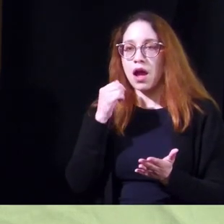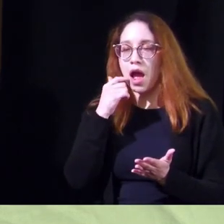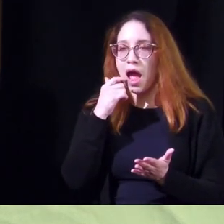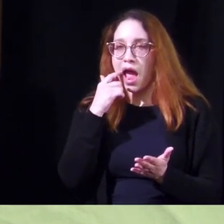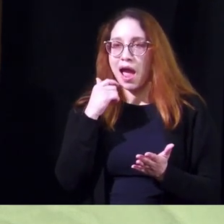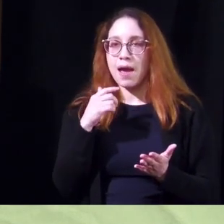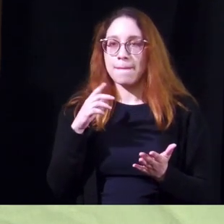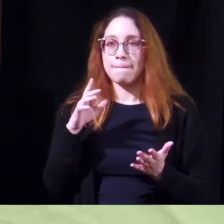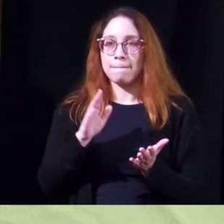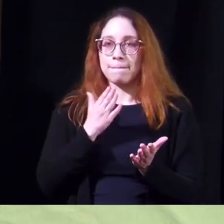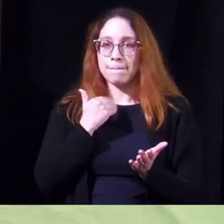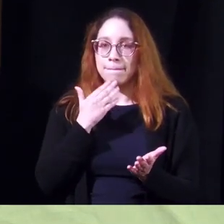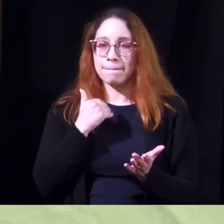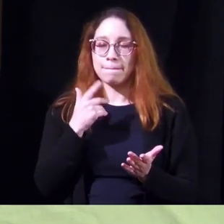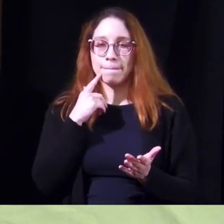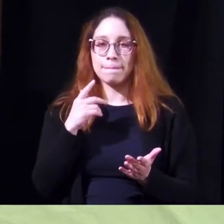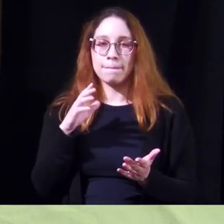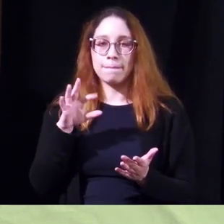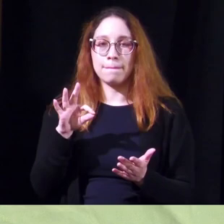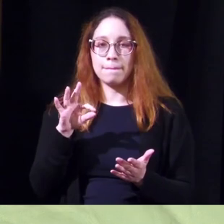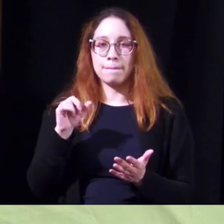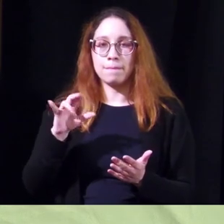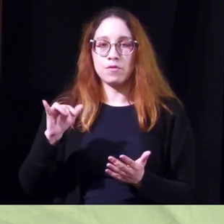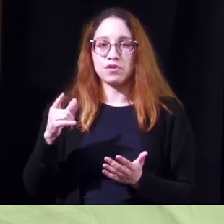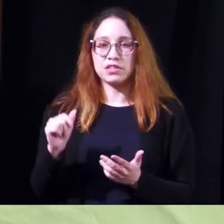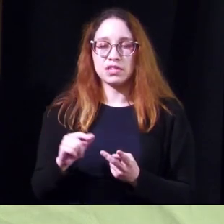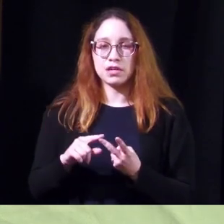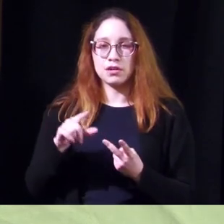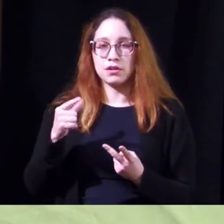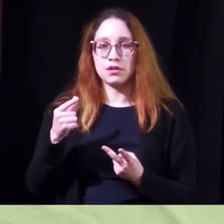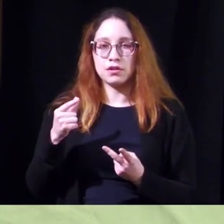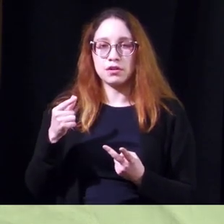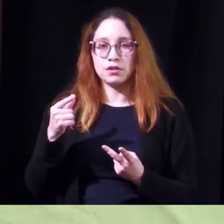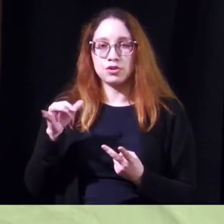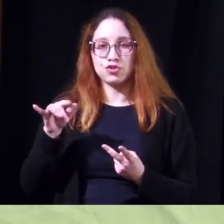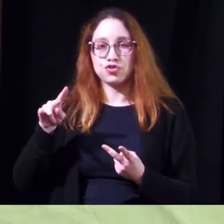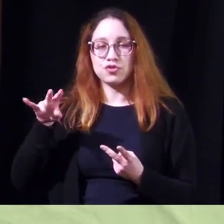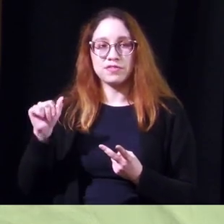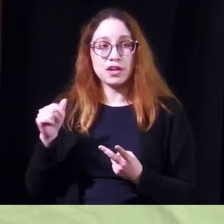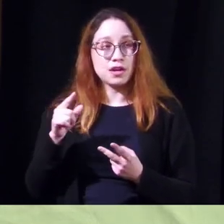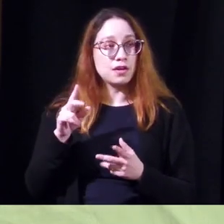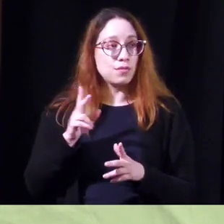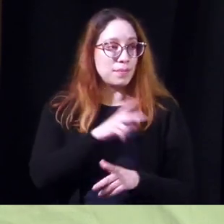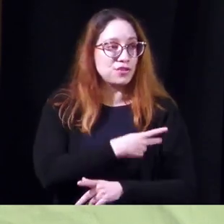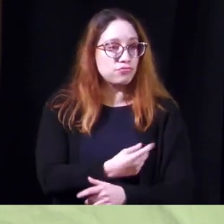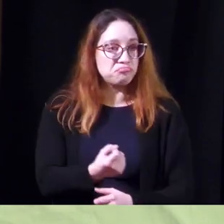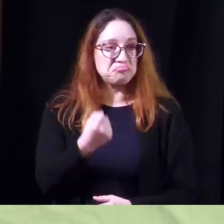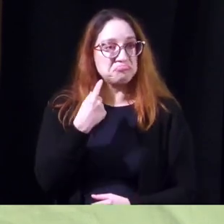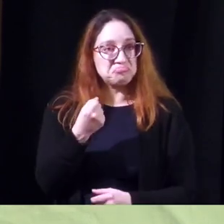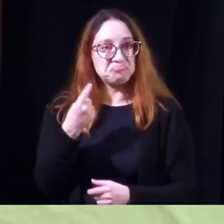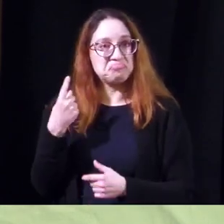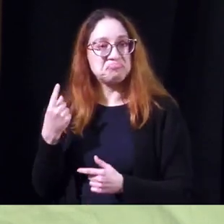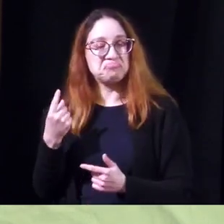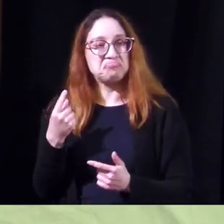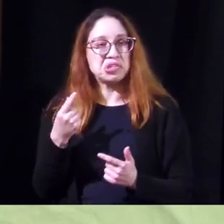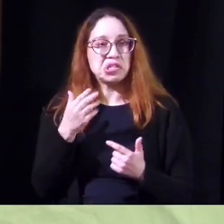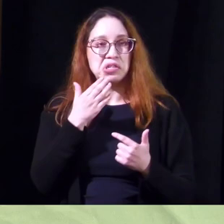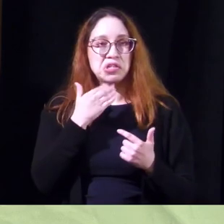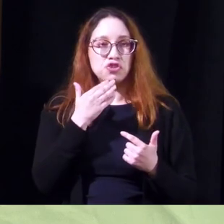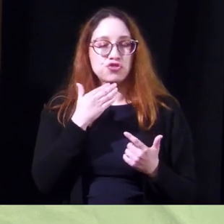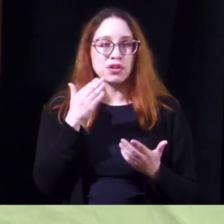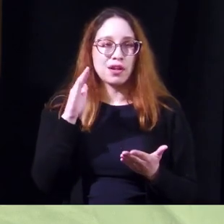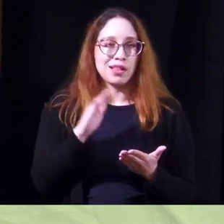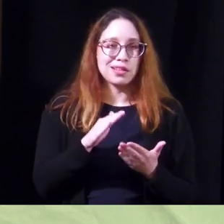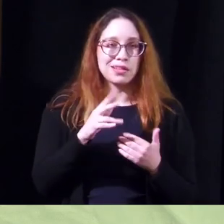diabetes uh farcega genuvia and when patients are taking those they take the sugar out of their